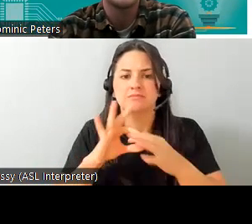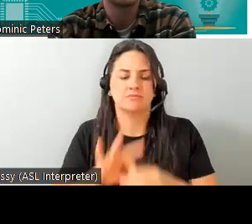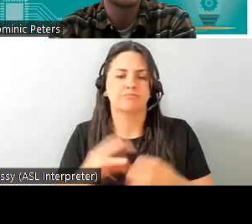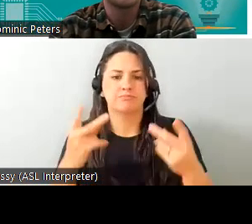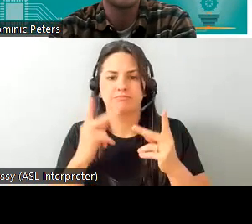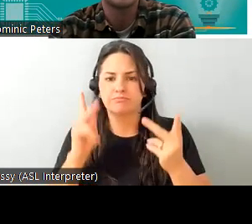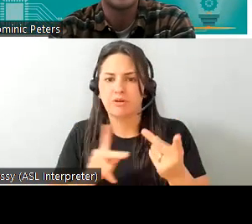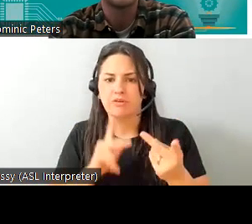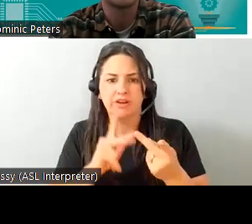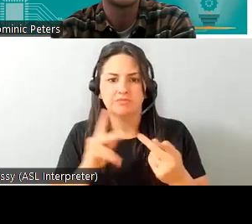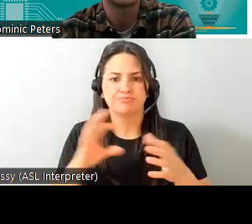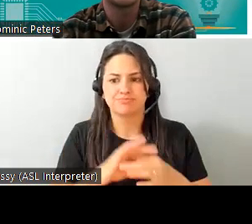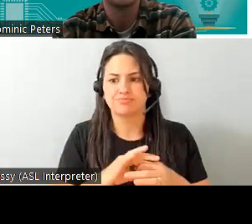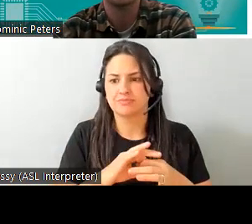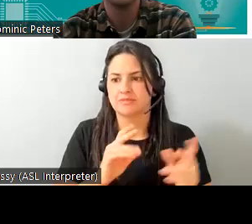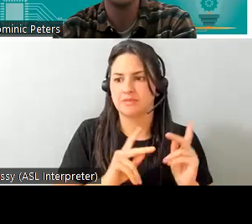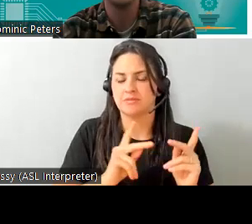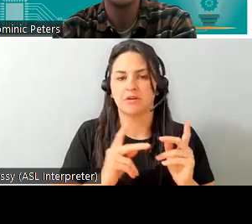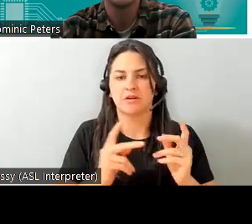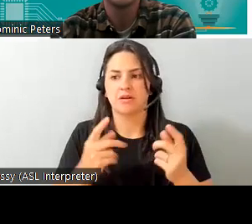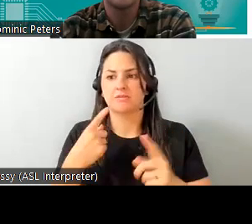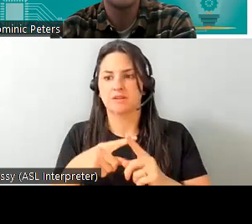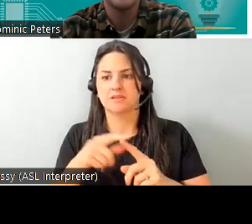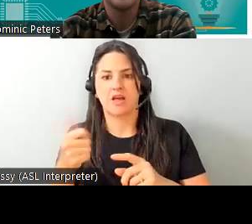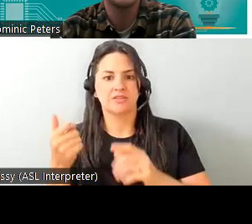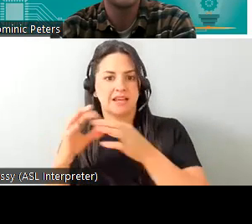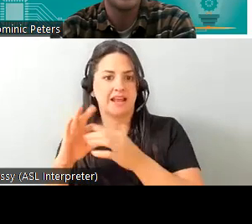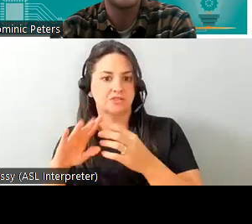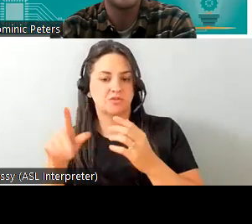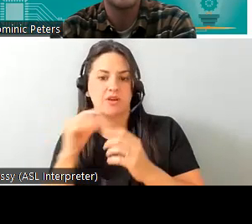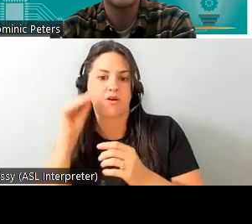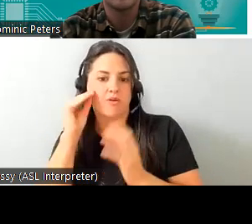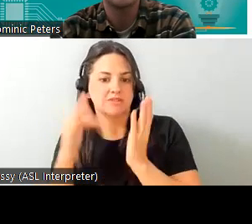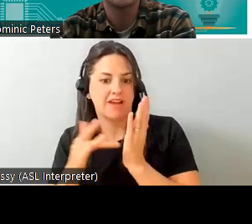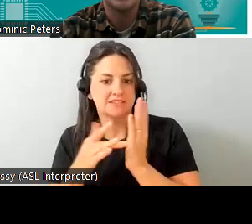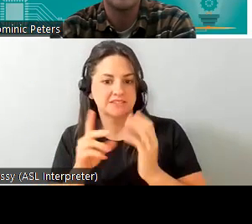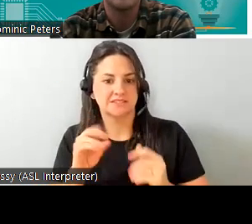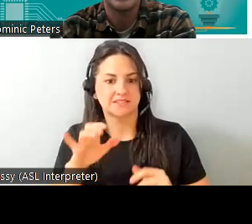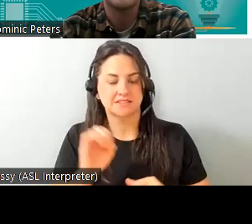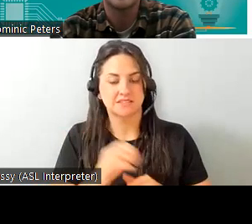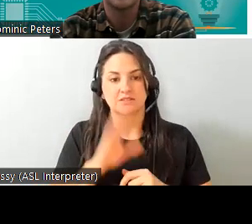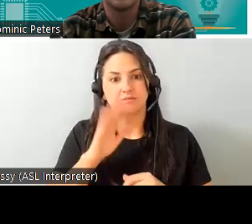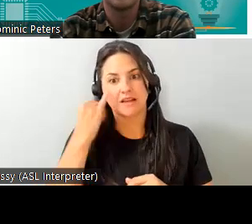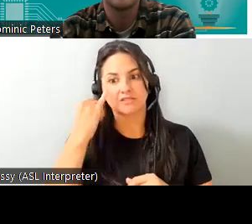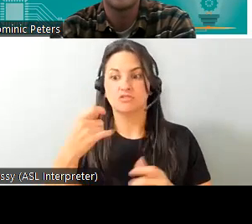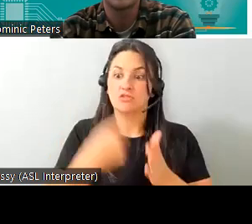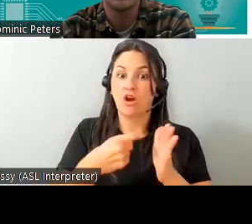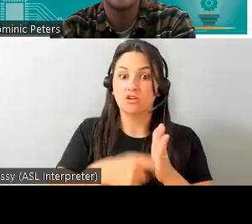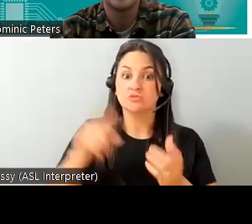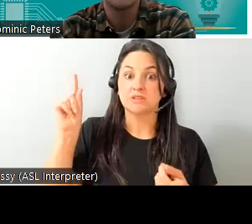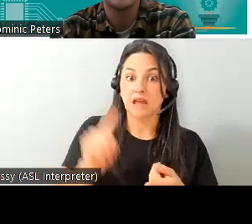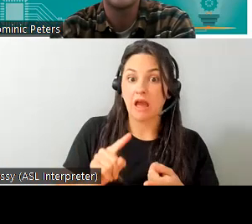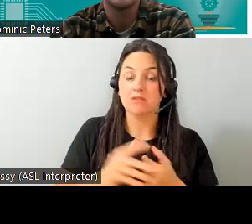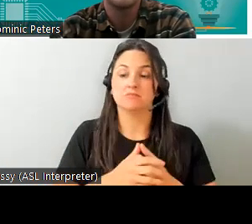and their network of connected devices so as you can imagine kind of as cost went down and accessibility of the